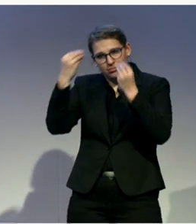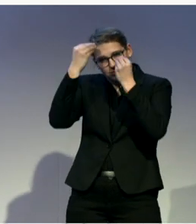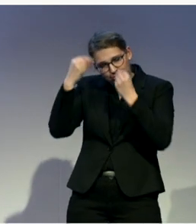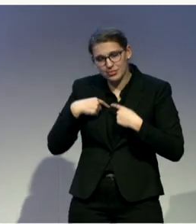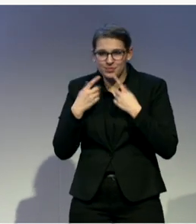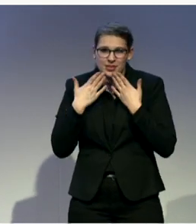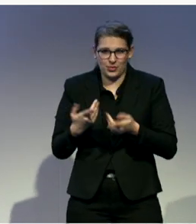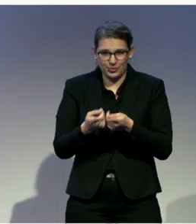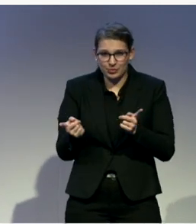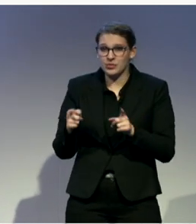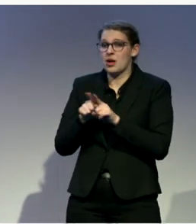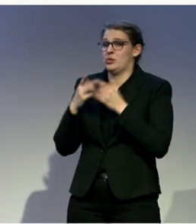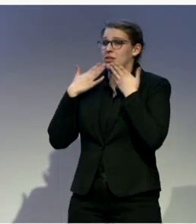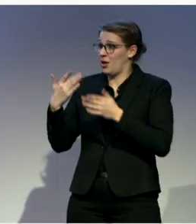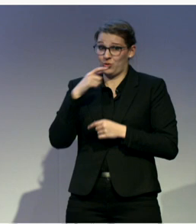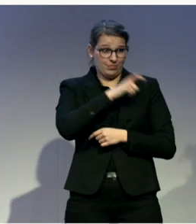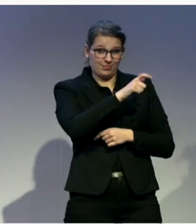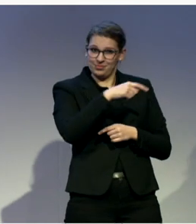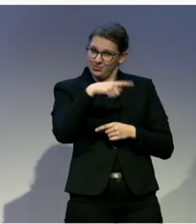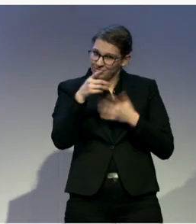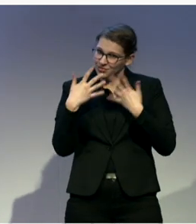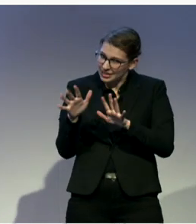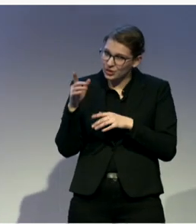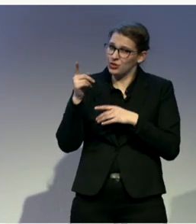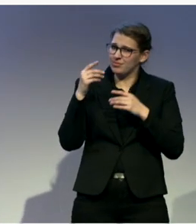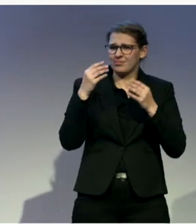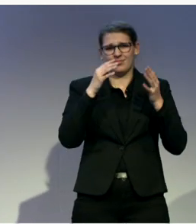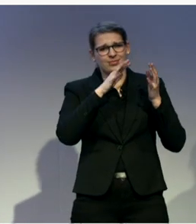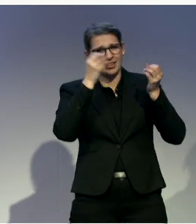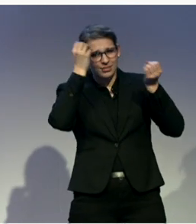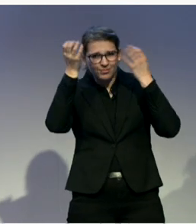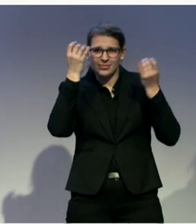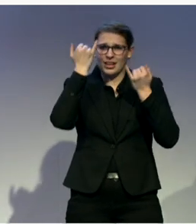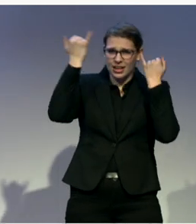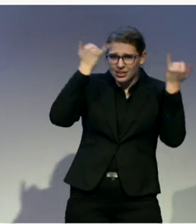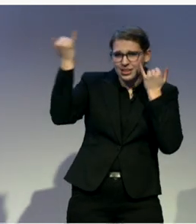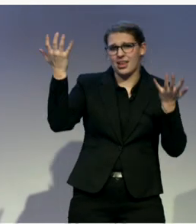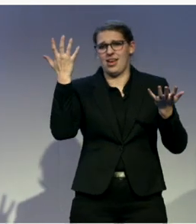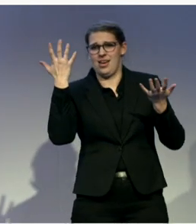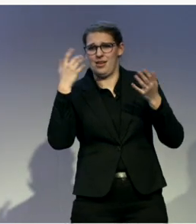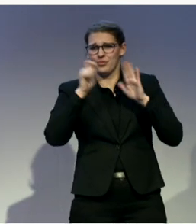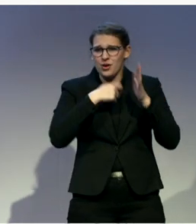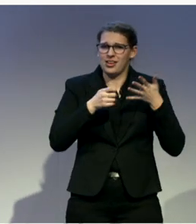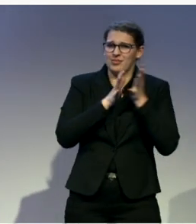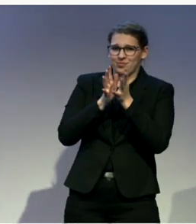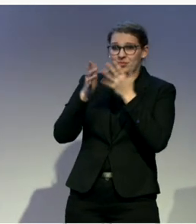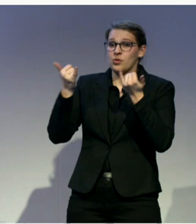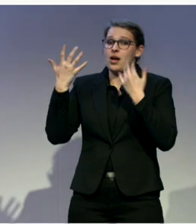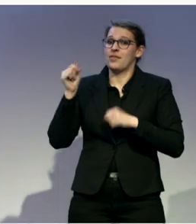Very inspirational. And let's remember what I said. Walk the walk. Do not miss the trail. Thank you, guys.